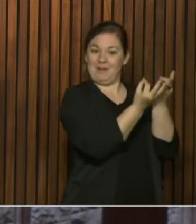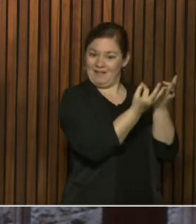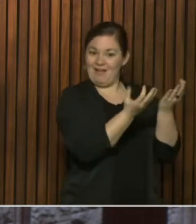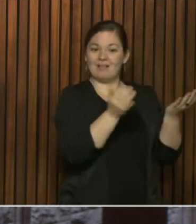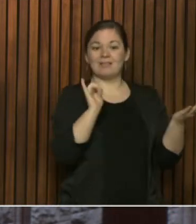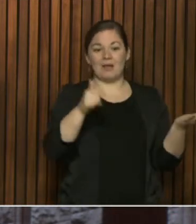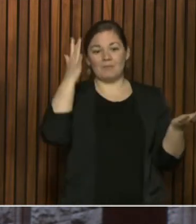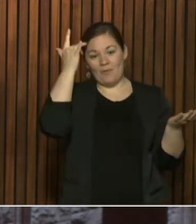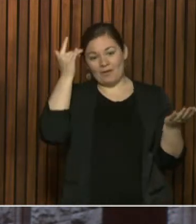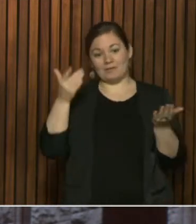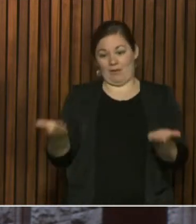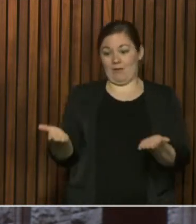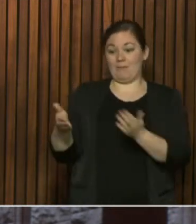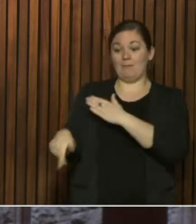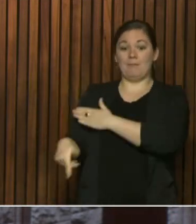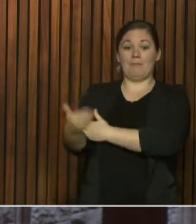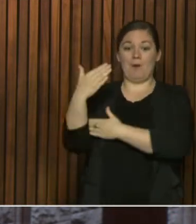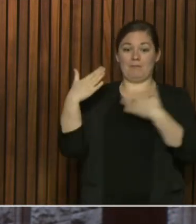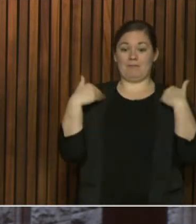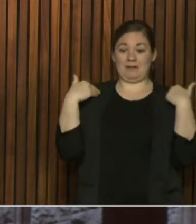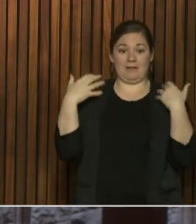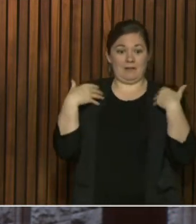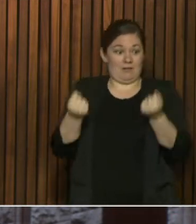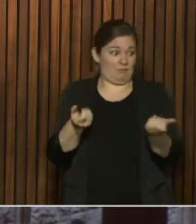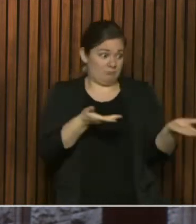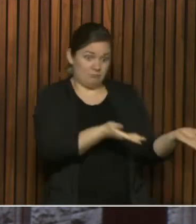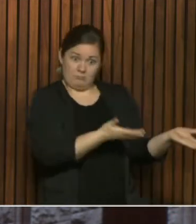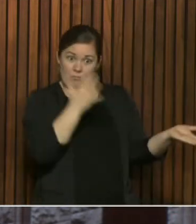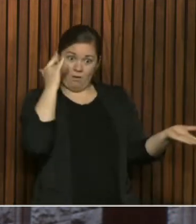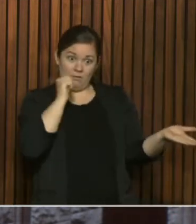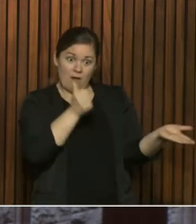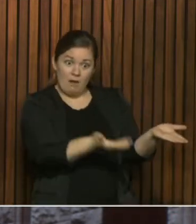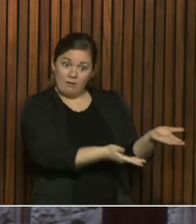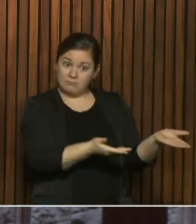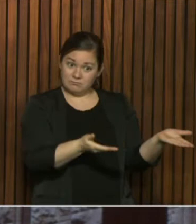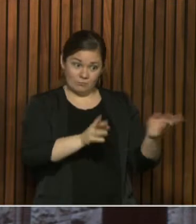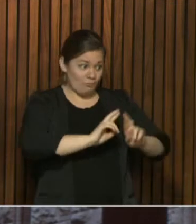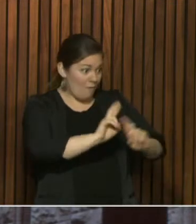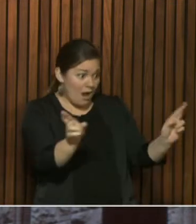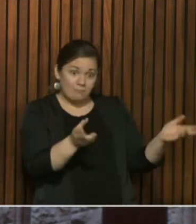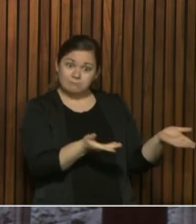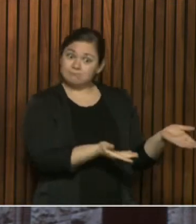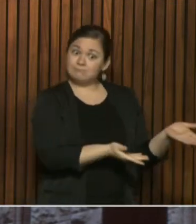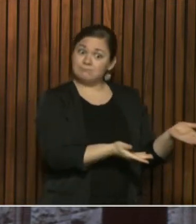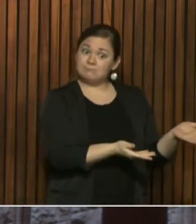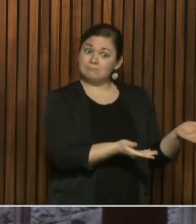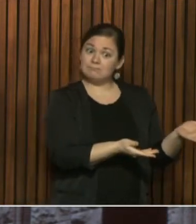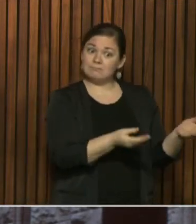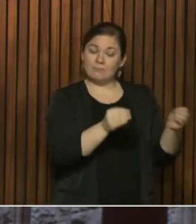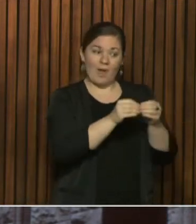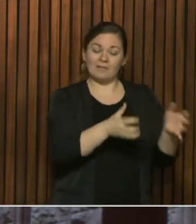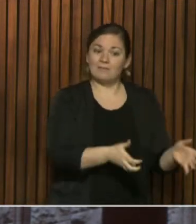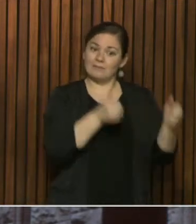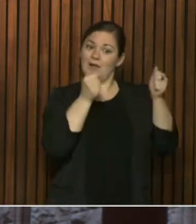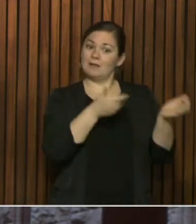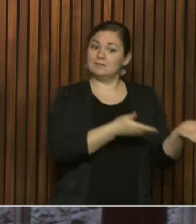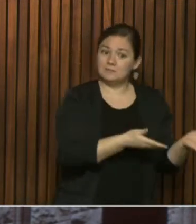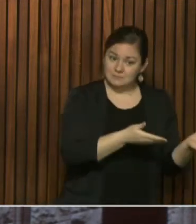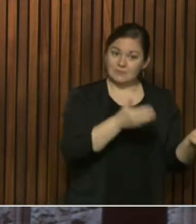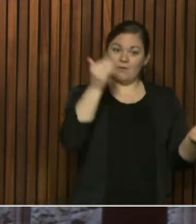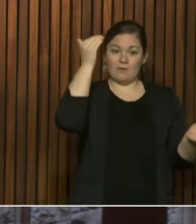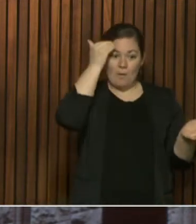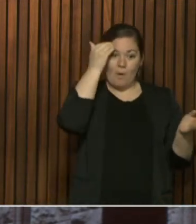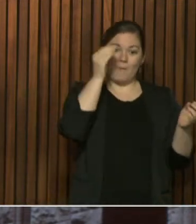physician because they're there, they're available, they're ready to receive those calls, and they could give you advice on more on your own actual